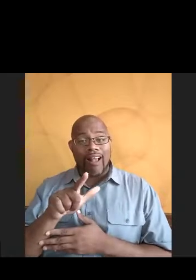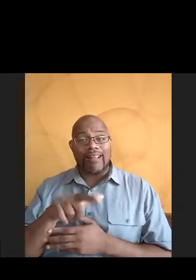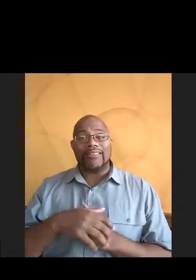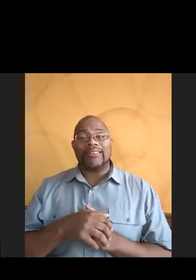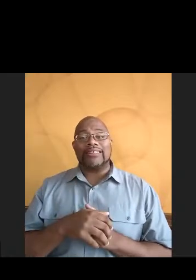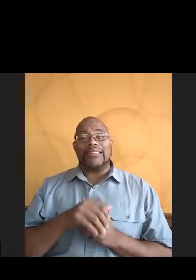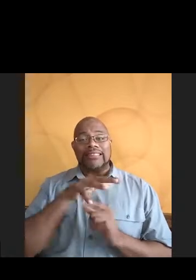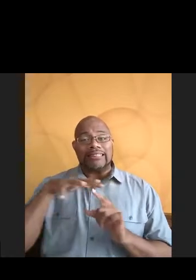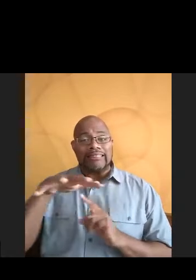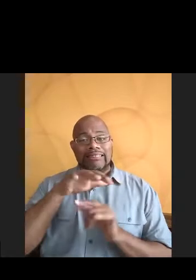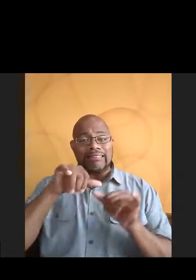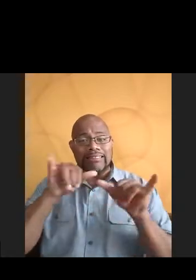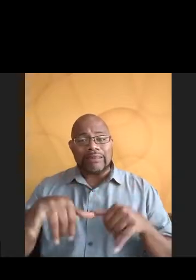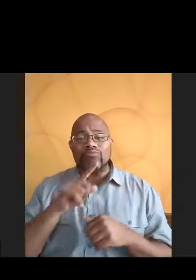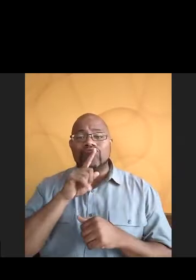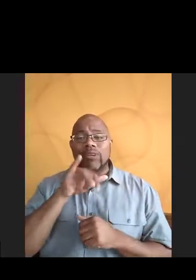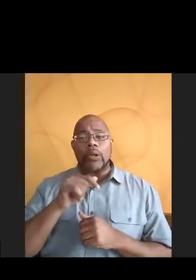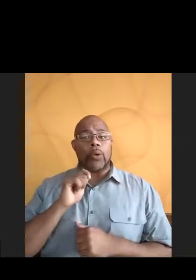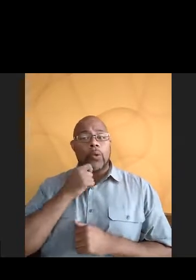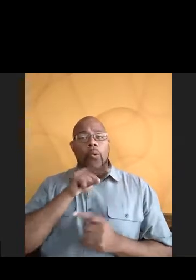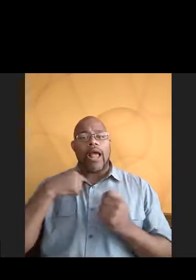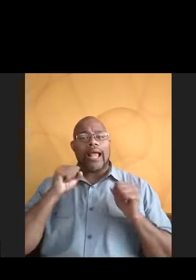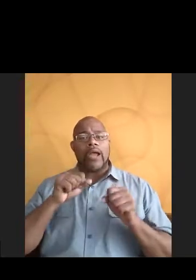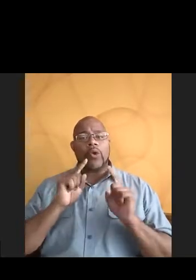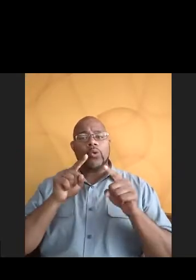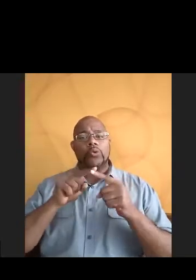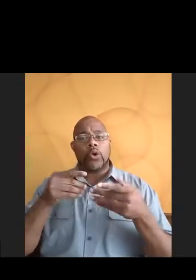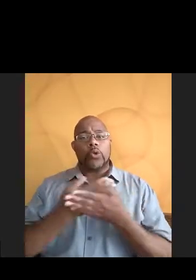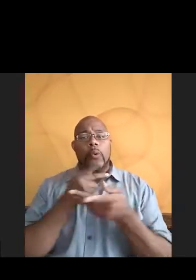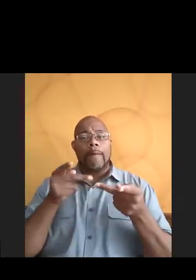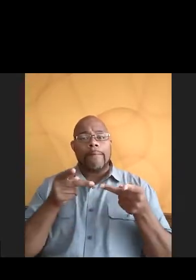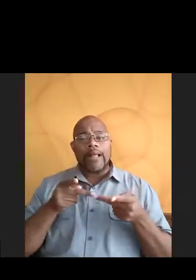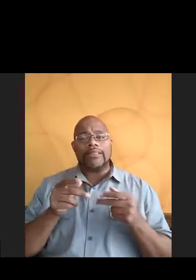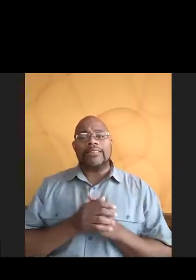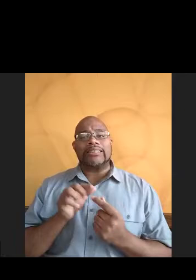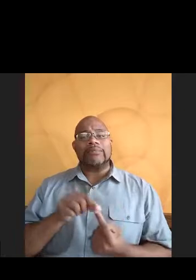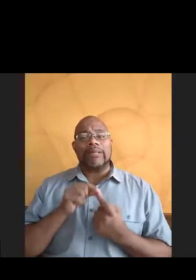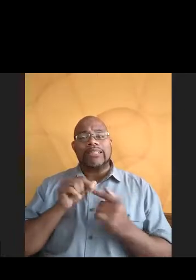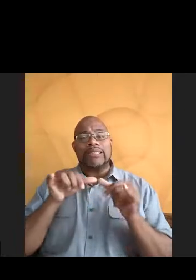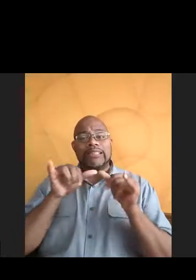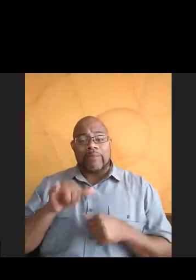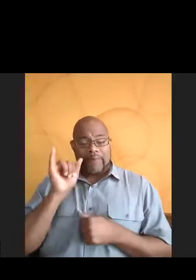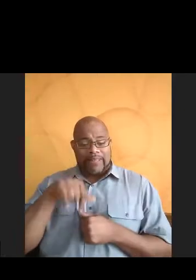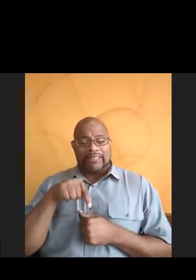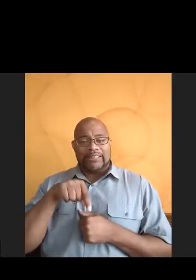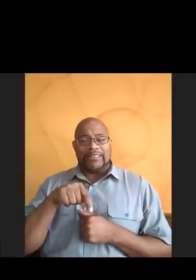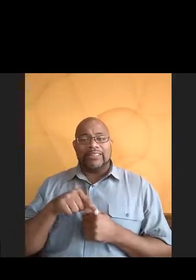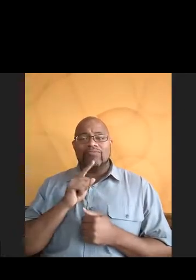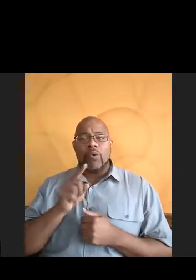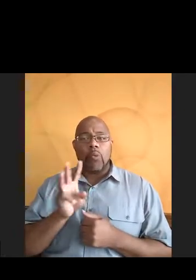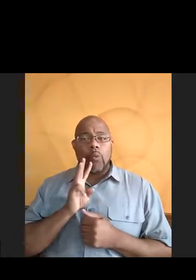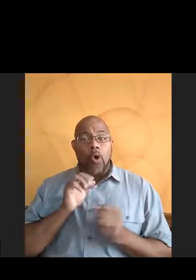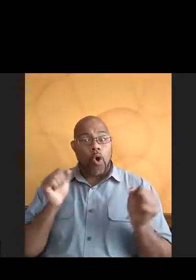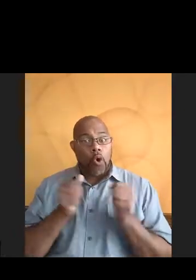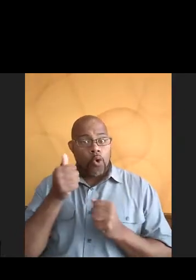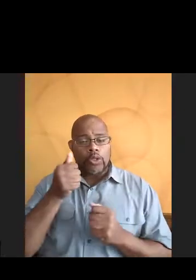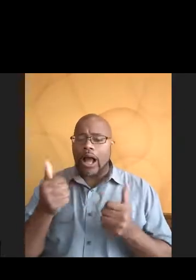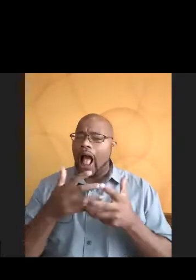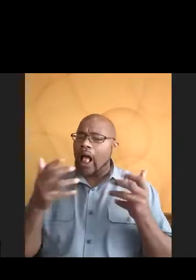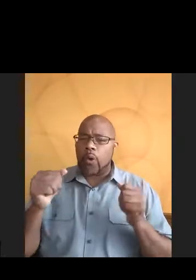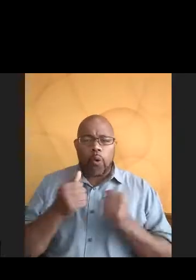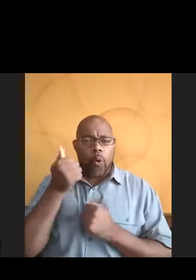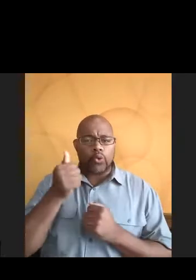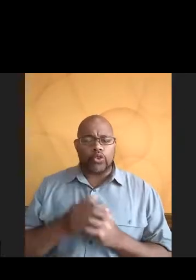systems and so it's really cool when I get to go to a new place, especially a system like this is water's colder, much colder,